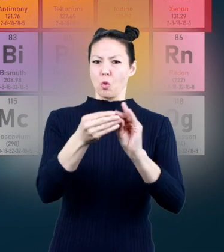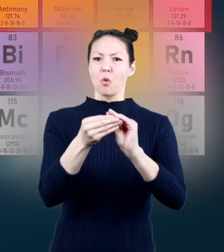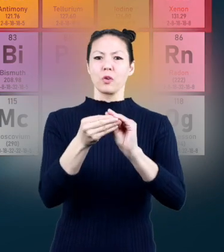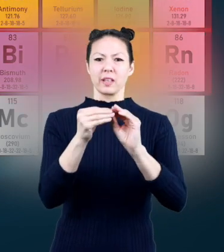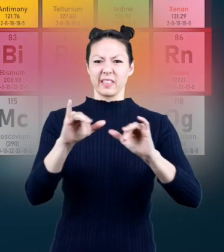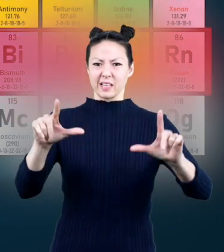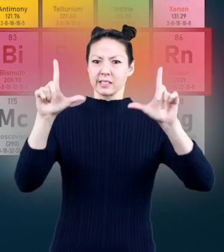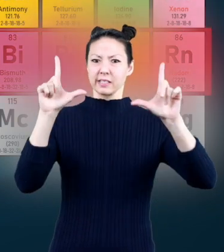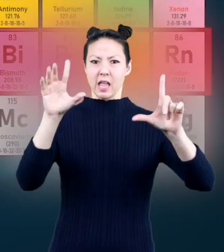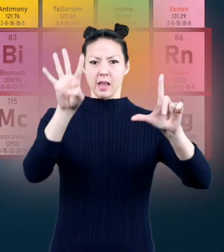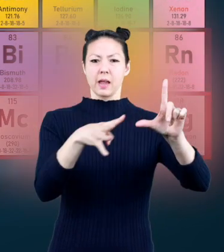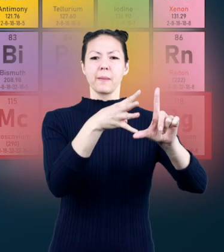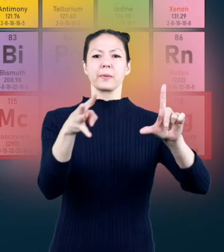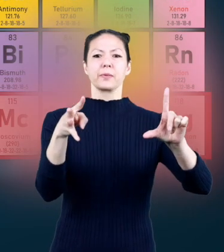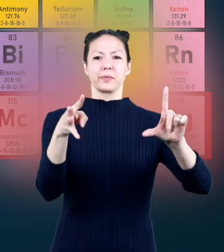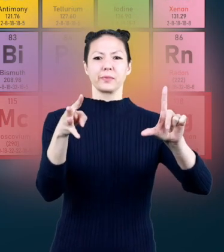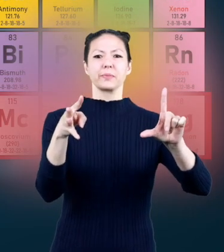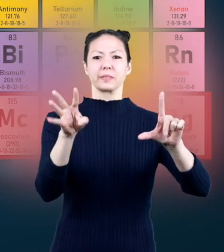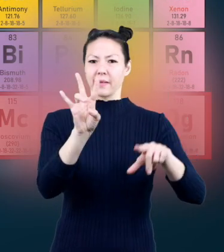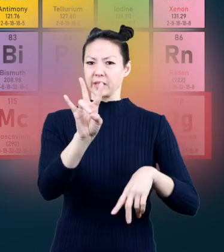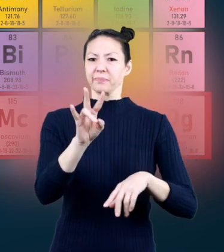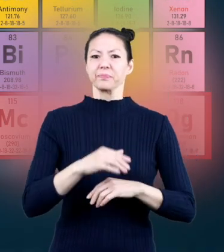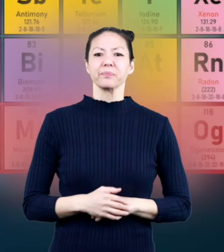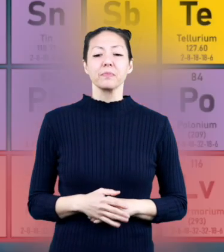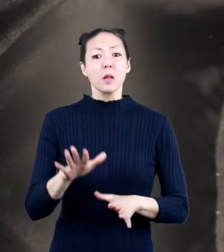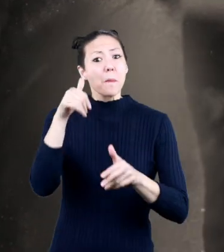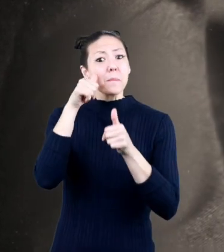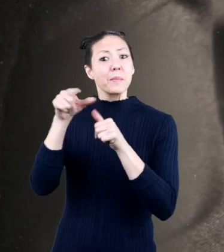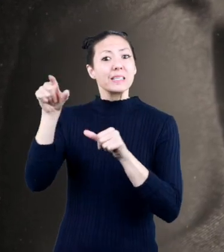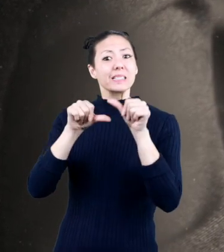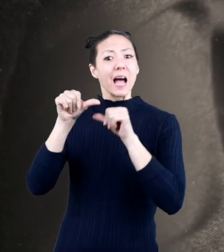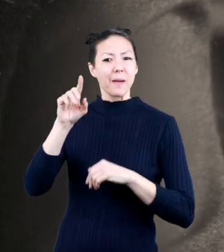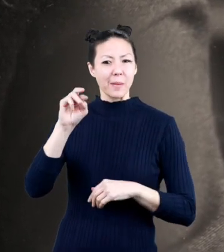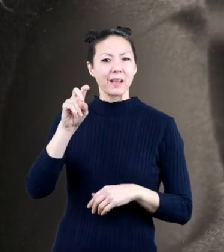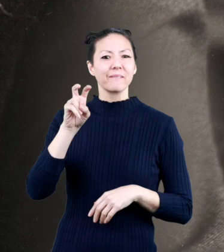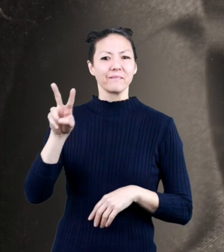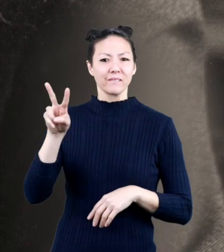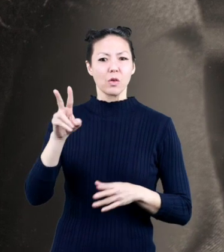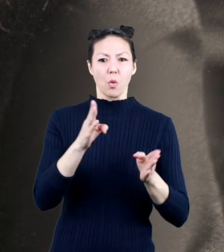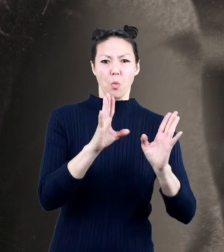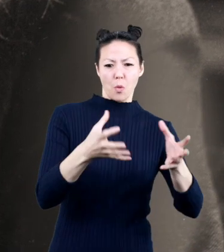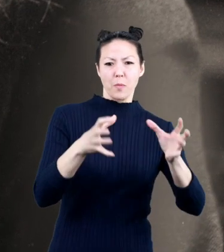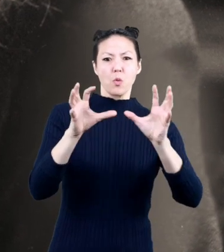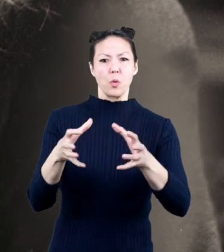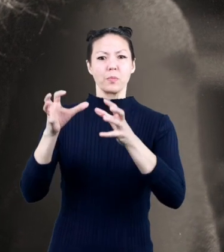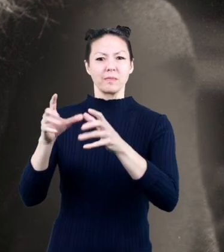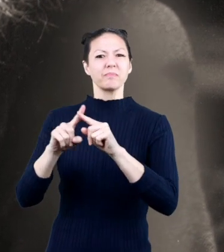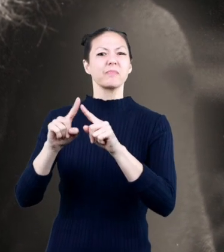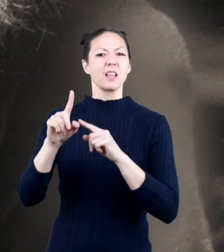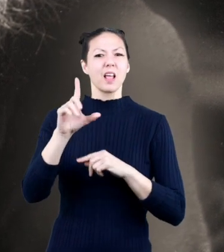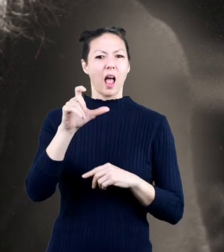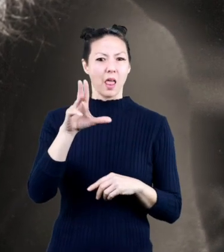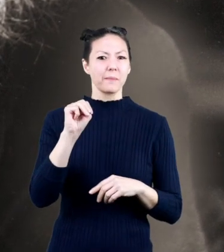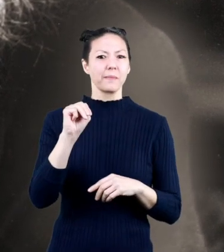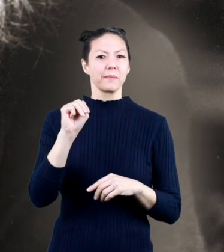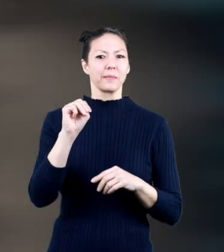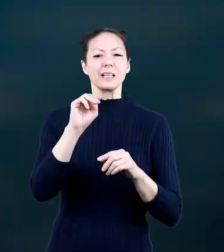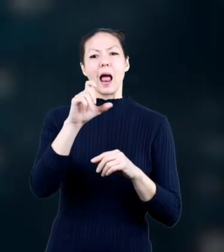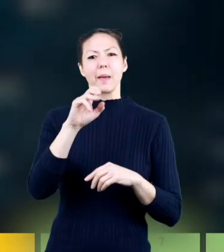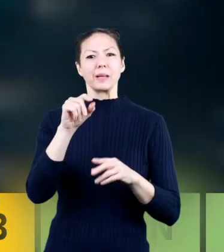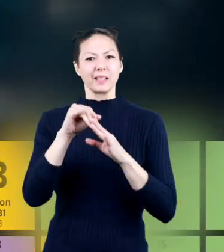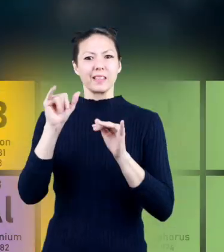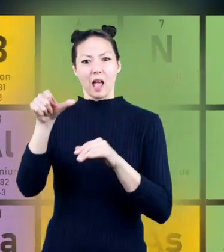periods in the periodic table remember how mendeleev grouped similar elements in the same column